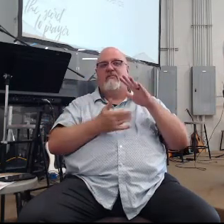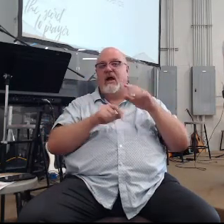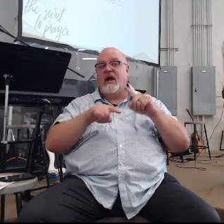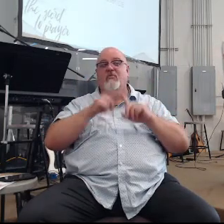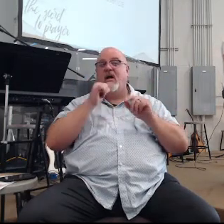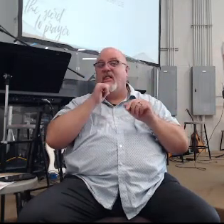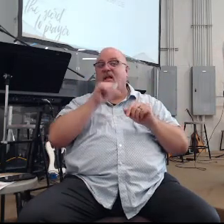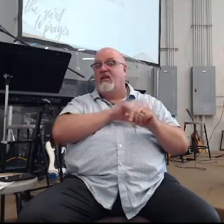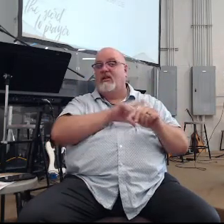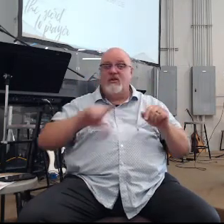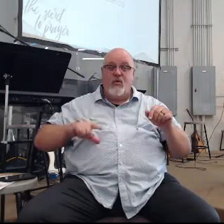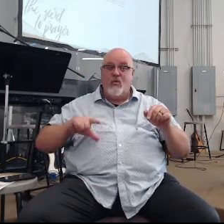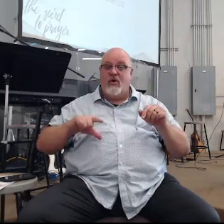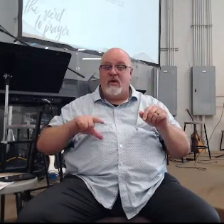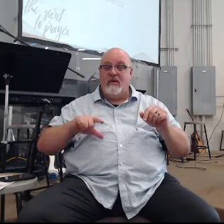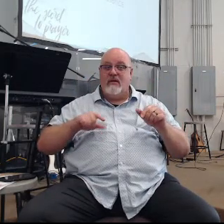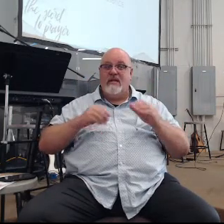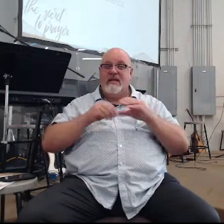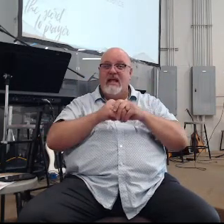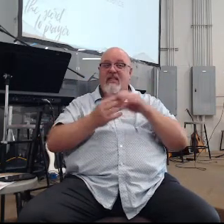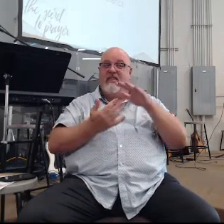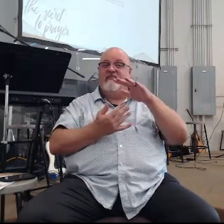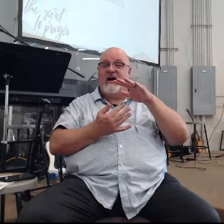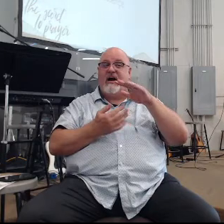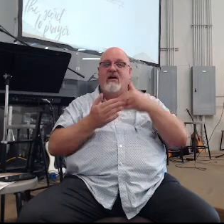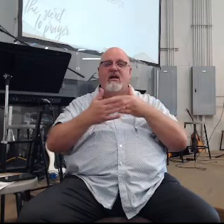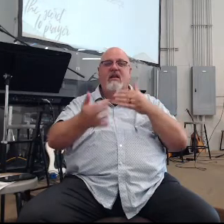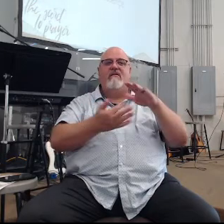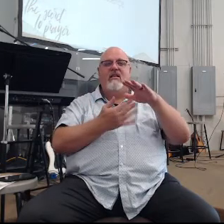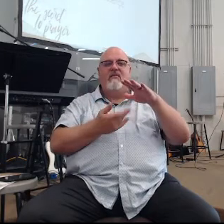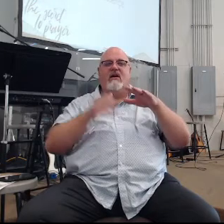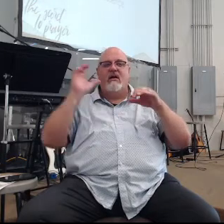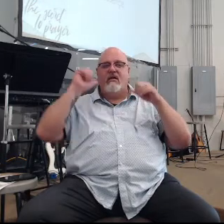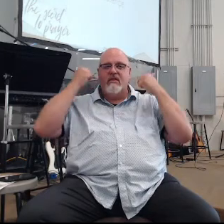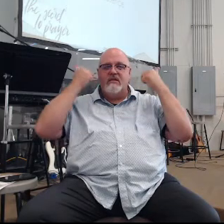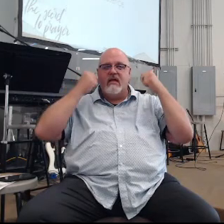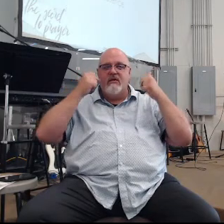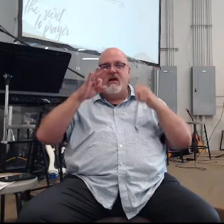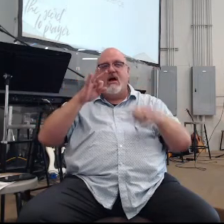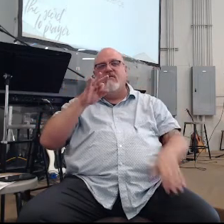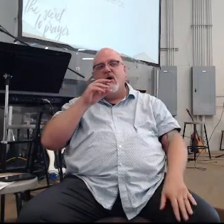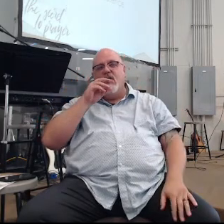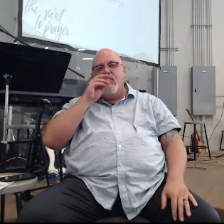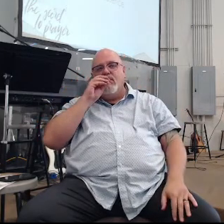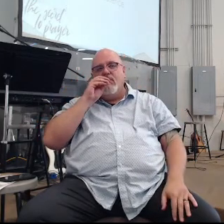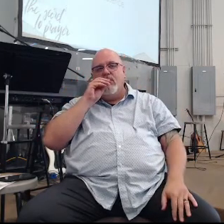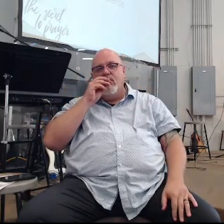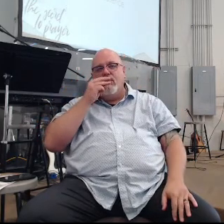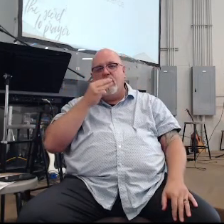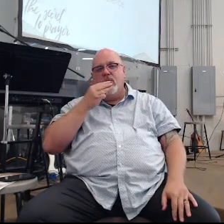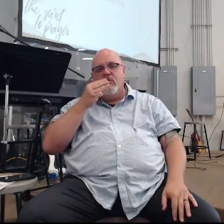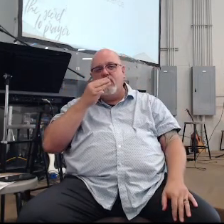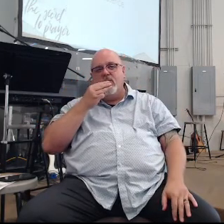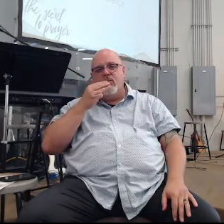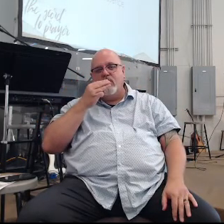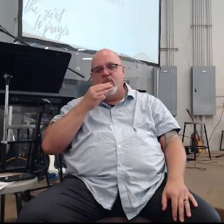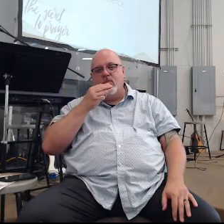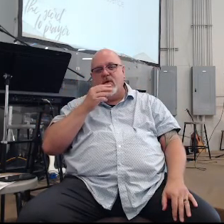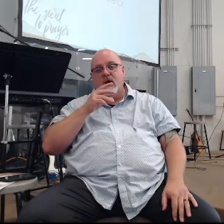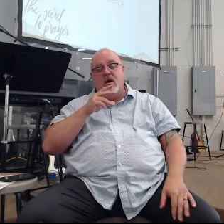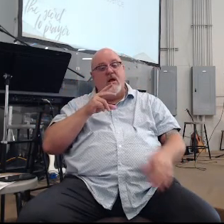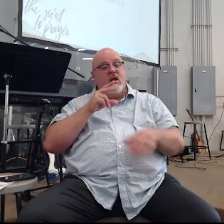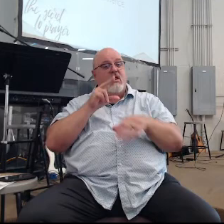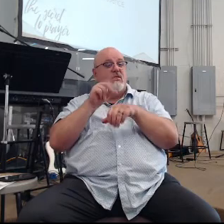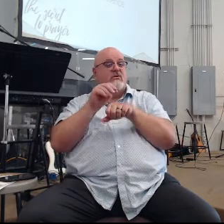in the fire and after the fire the sound of a low whisper there's no really good English